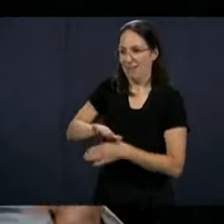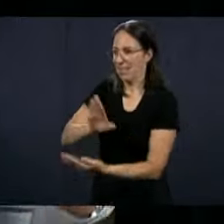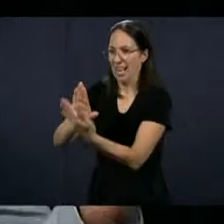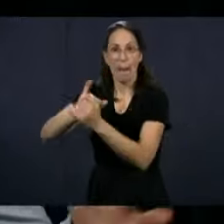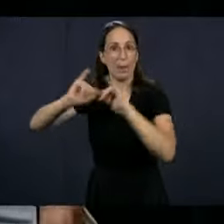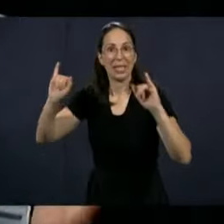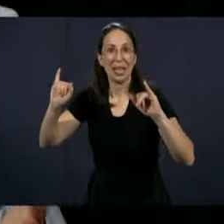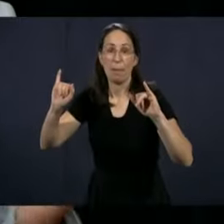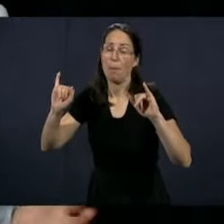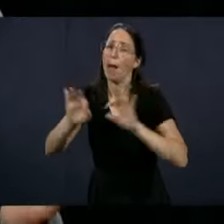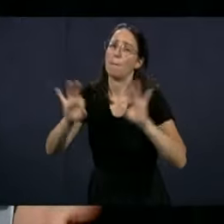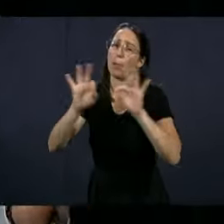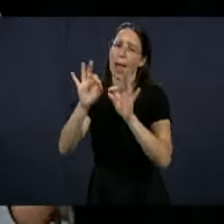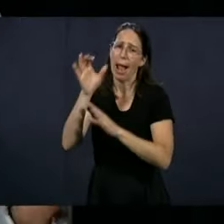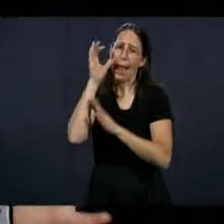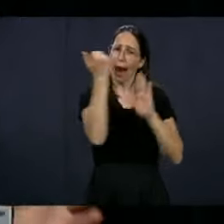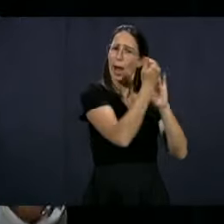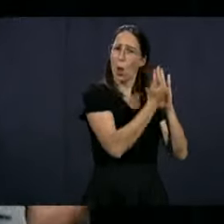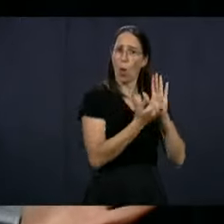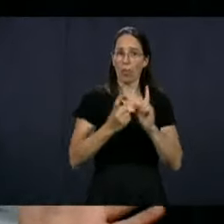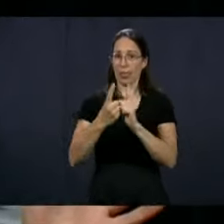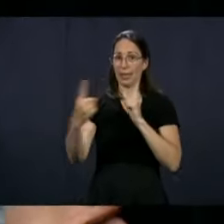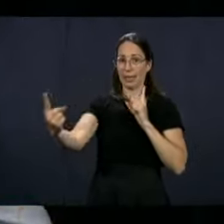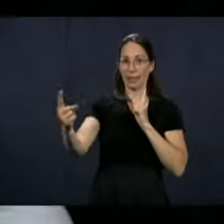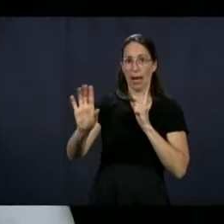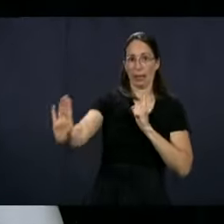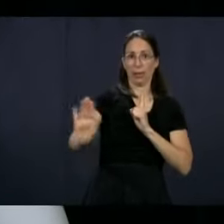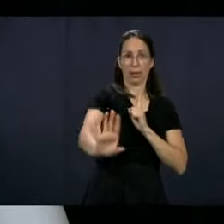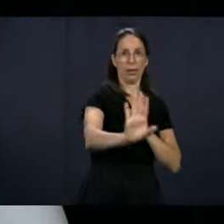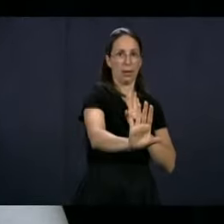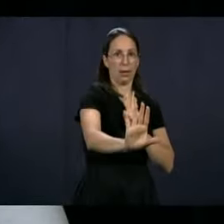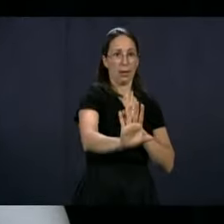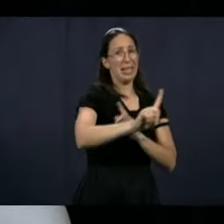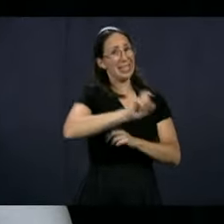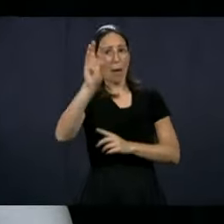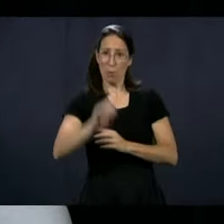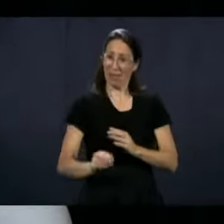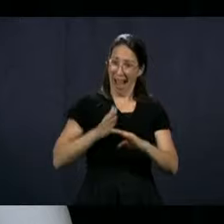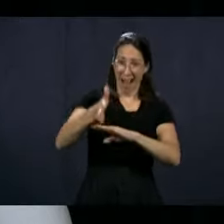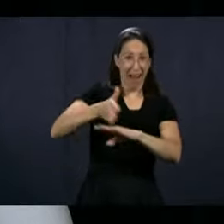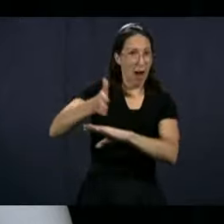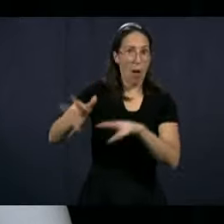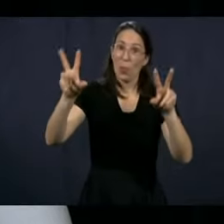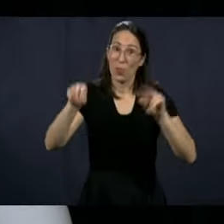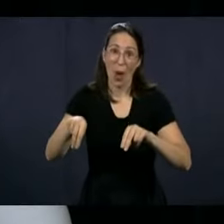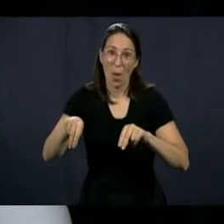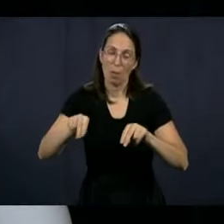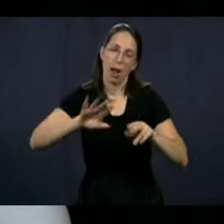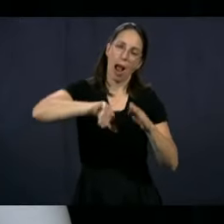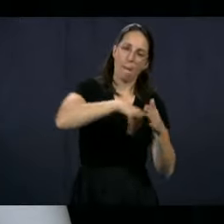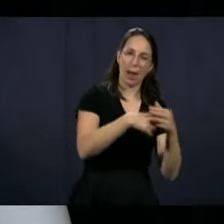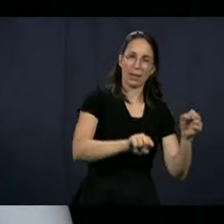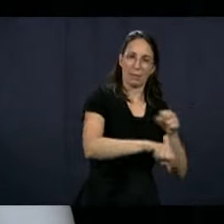of the physical rooms because there's the rules with distancing and we are not going to be at 100 percent of our capacity right away.